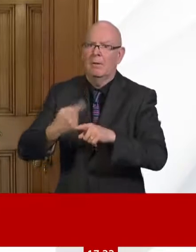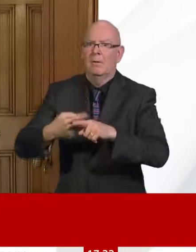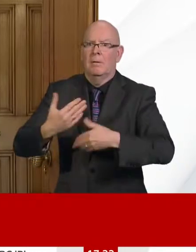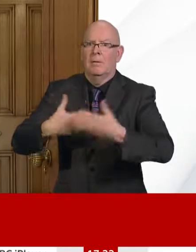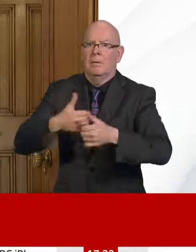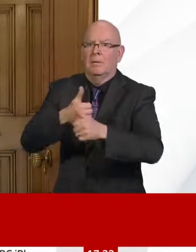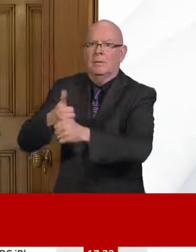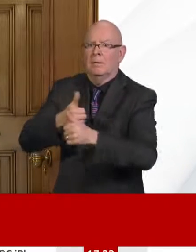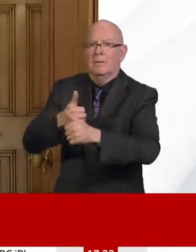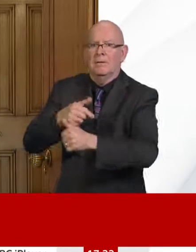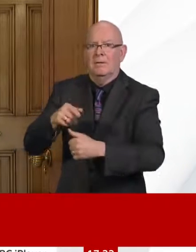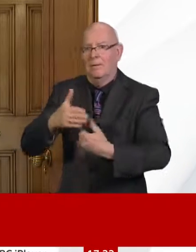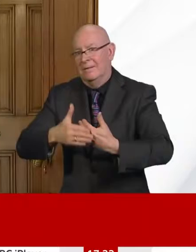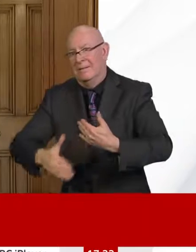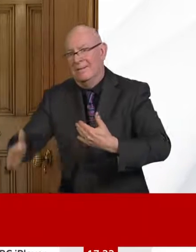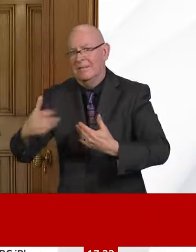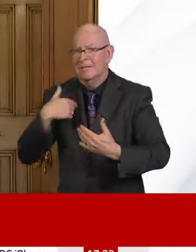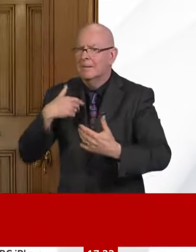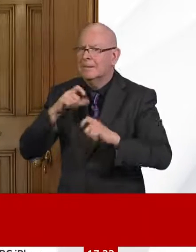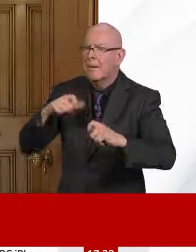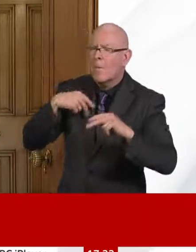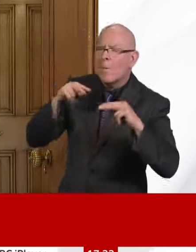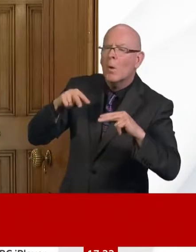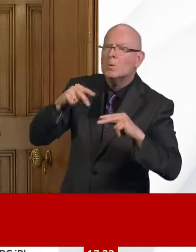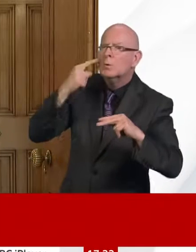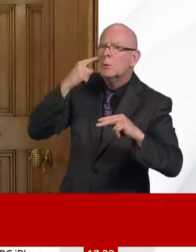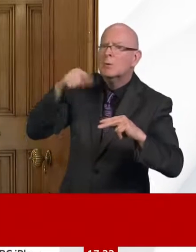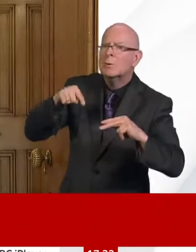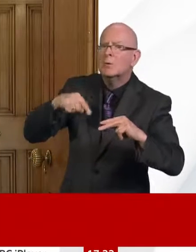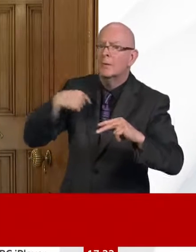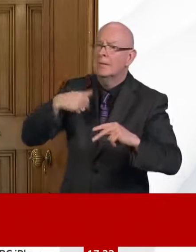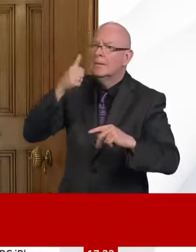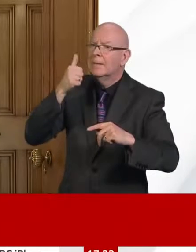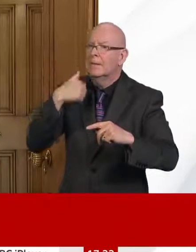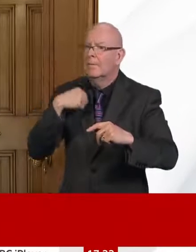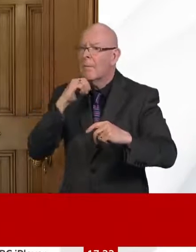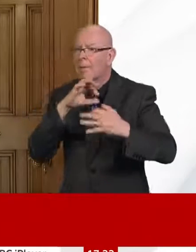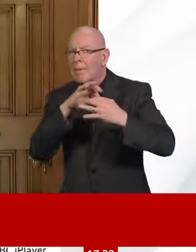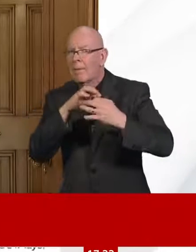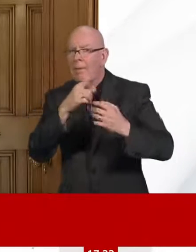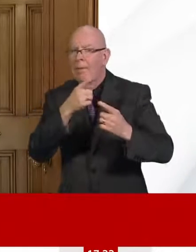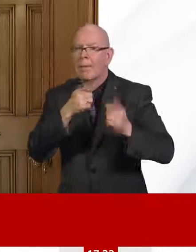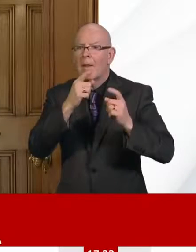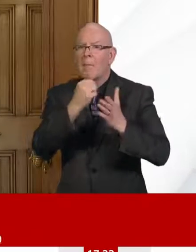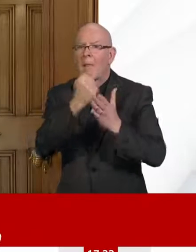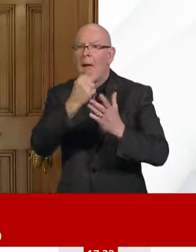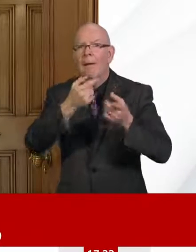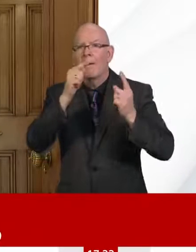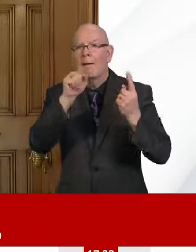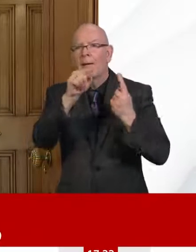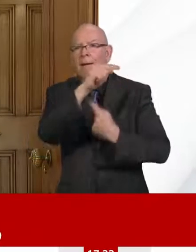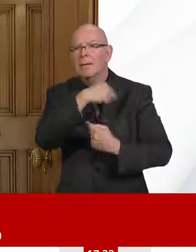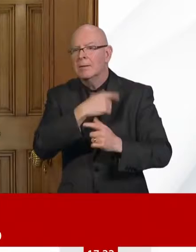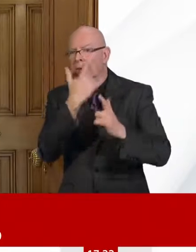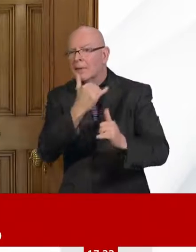As you've seen from the OBR report today, it potentially might cover millions of people, and we had to build a brand new